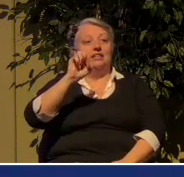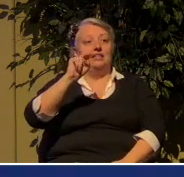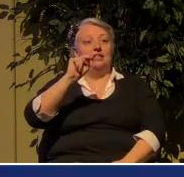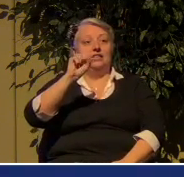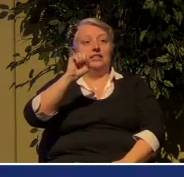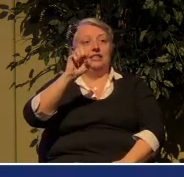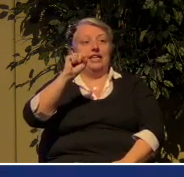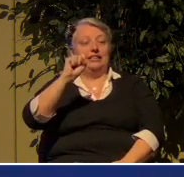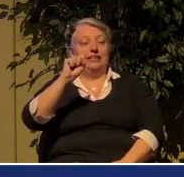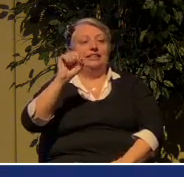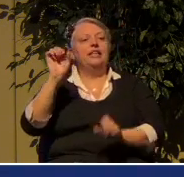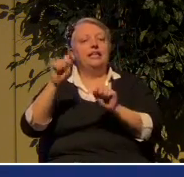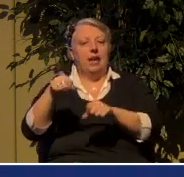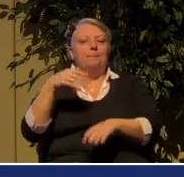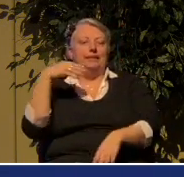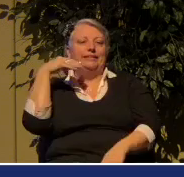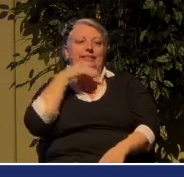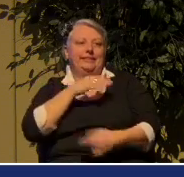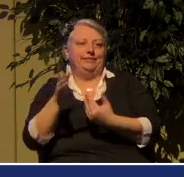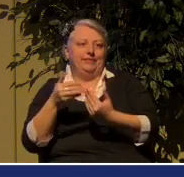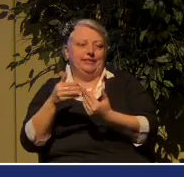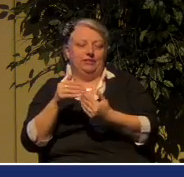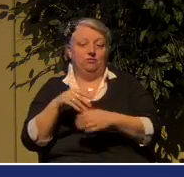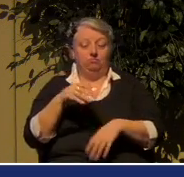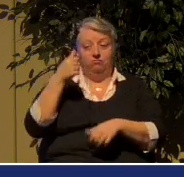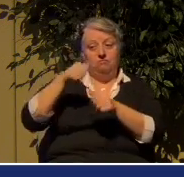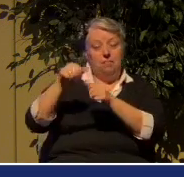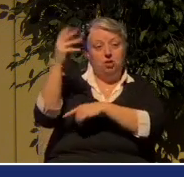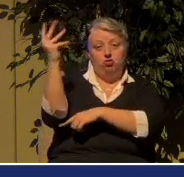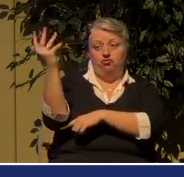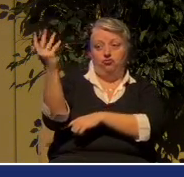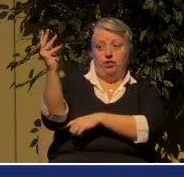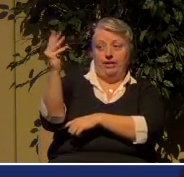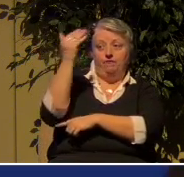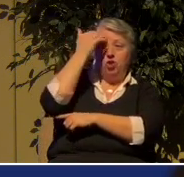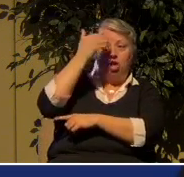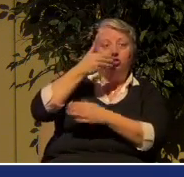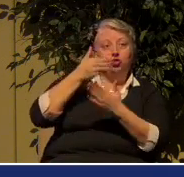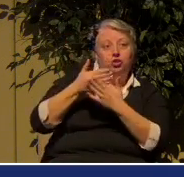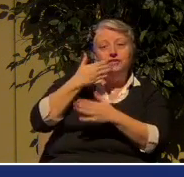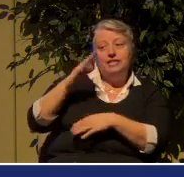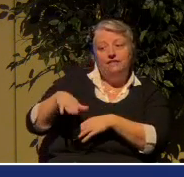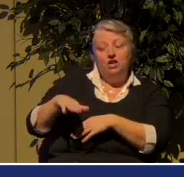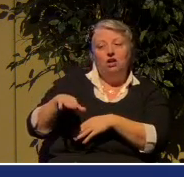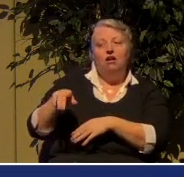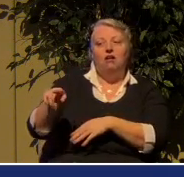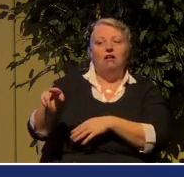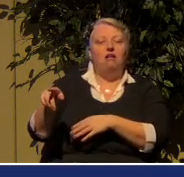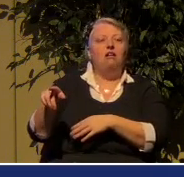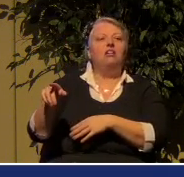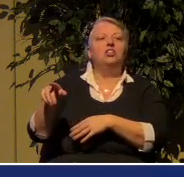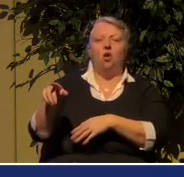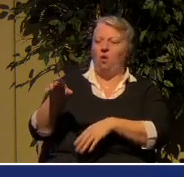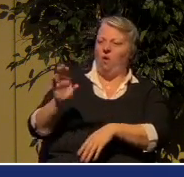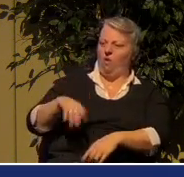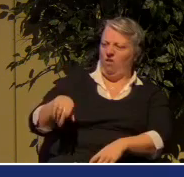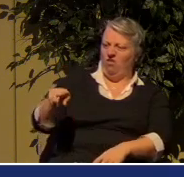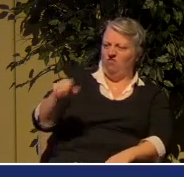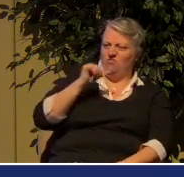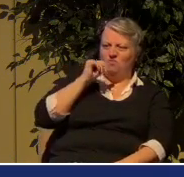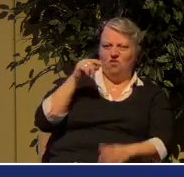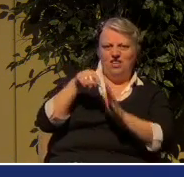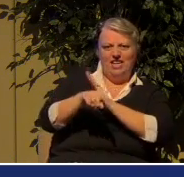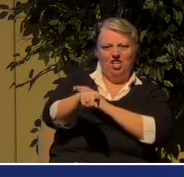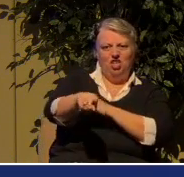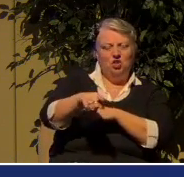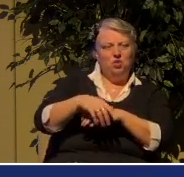of the knowledge of good and evil? God said that tree will kill you. Adam and Eve, they looked at it. They saw that it was good for